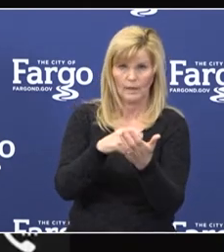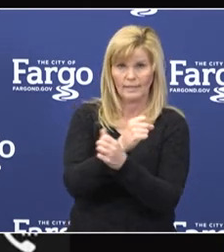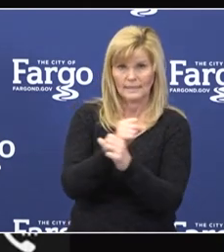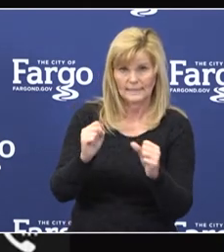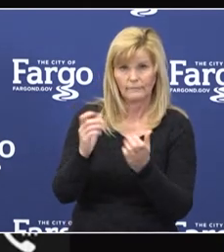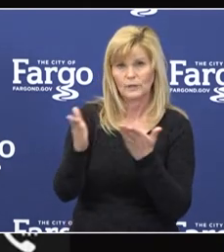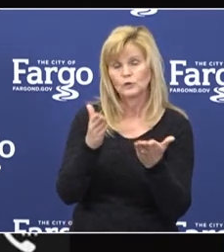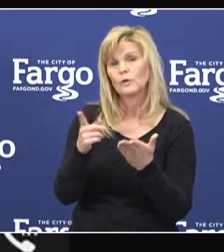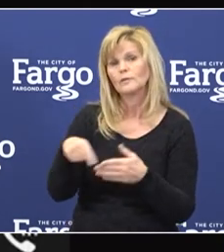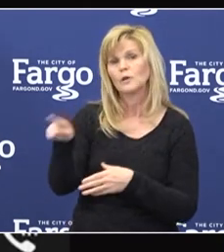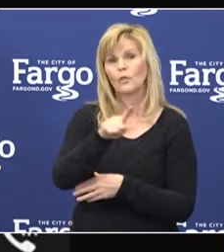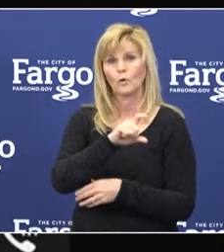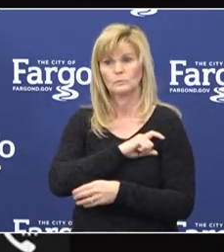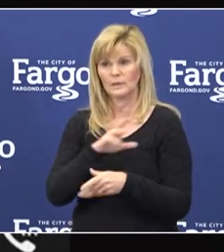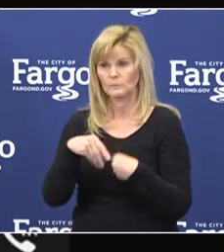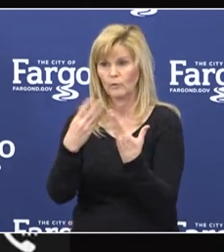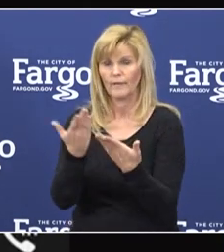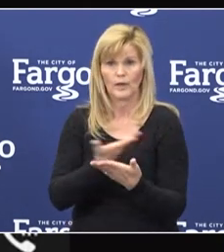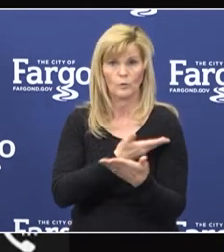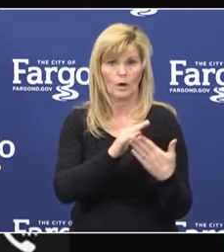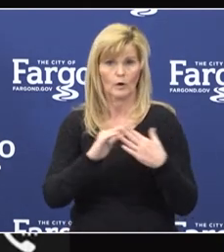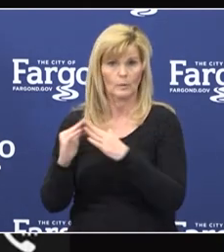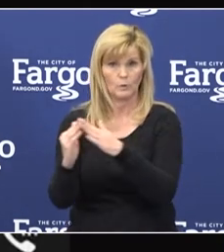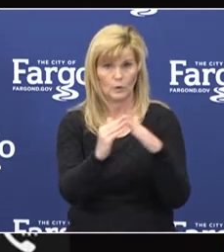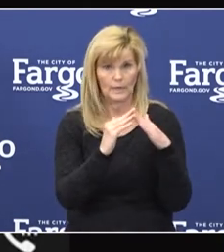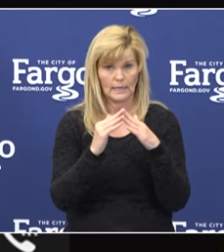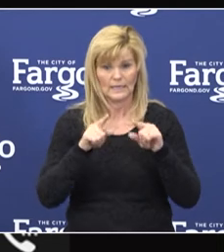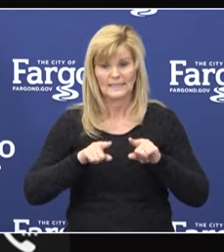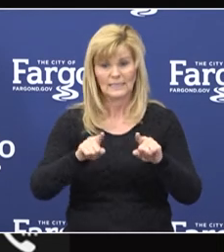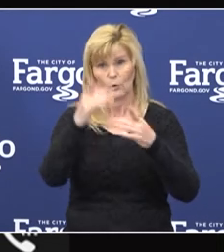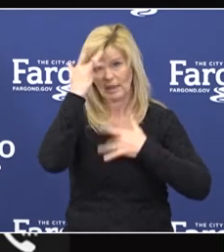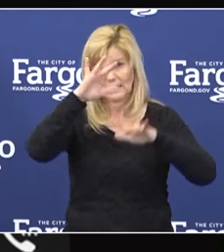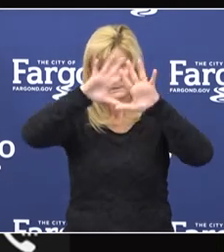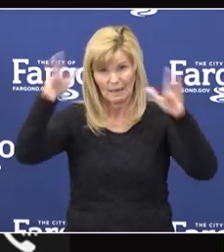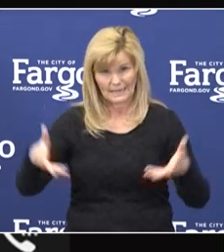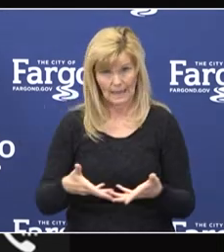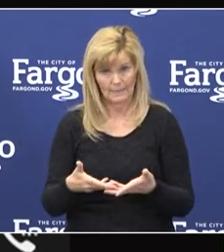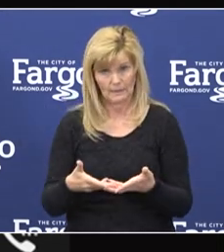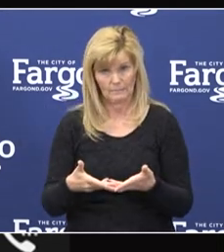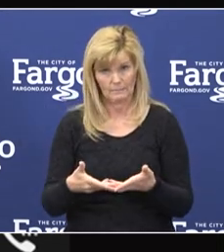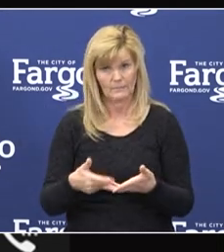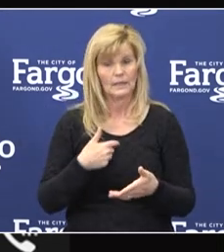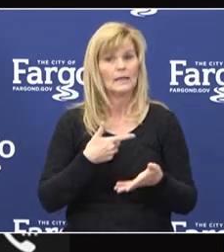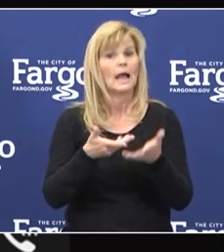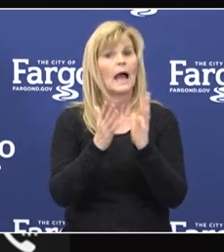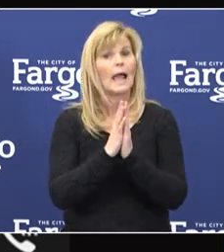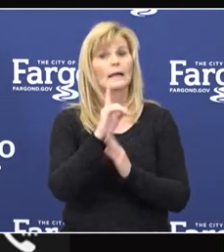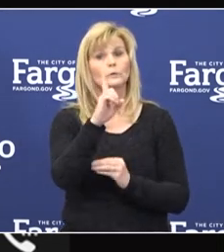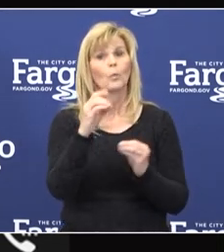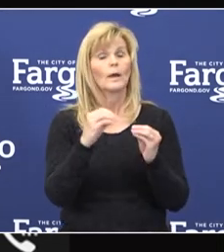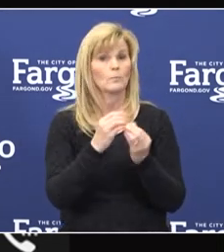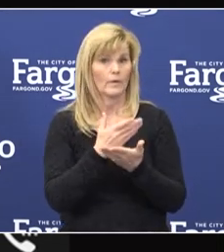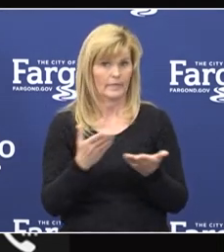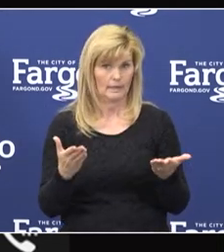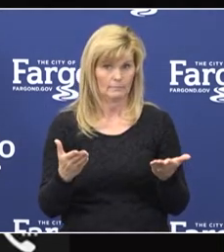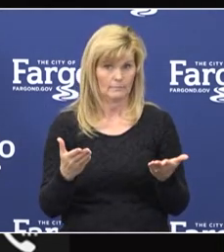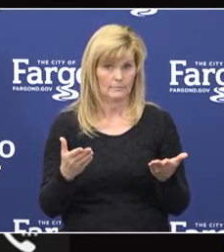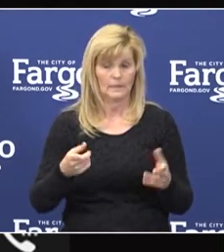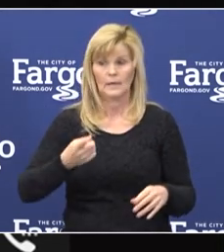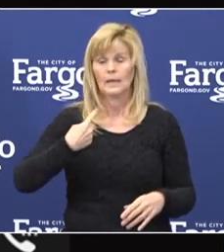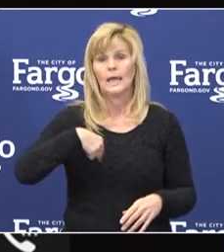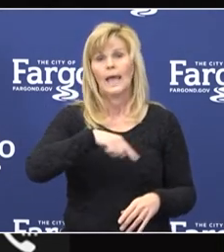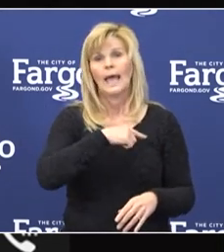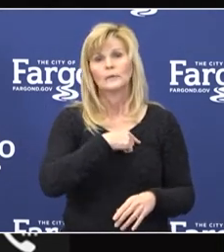and service they are providing us in the face of this pandemic. And I'd ask one final thing. As we